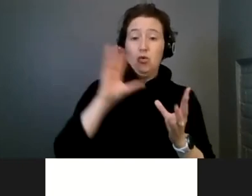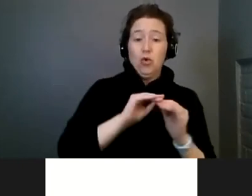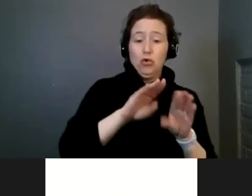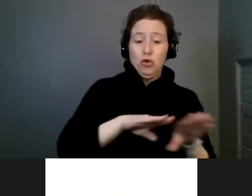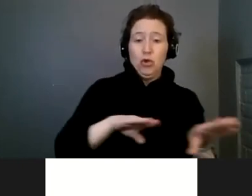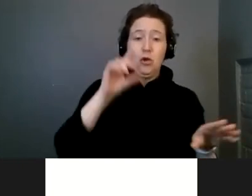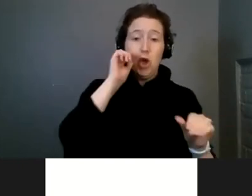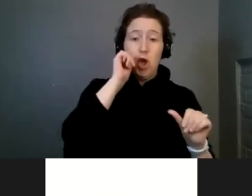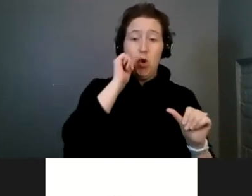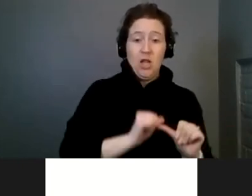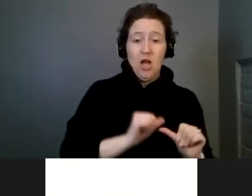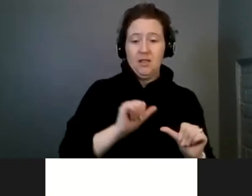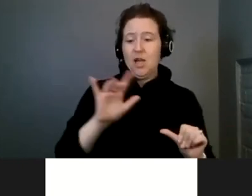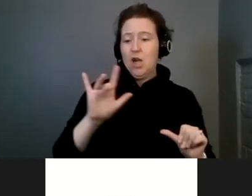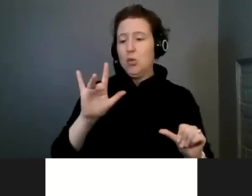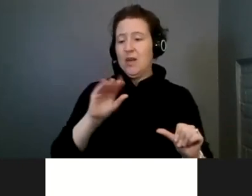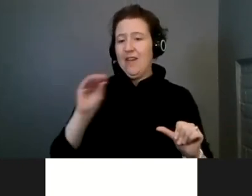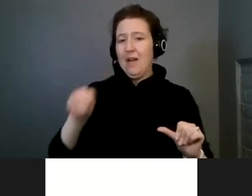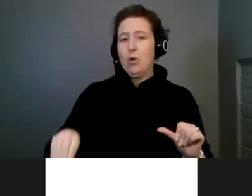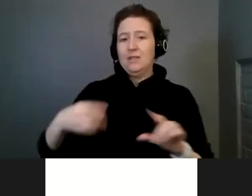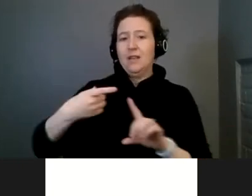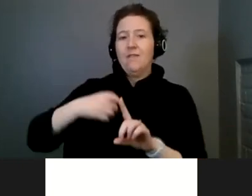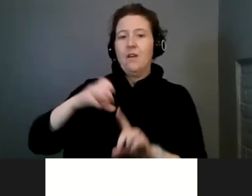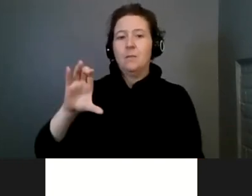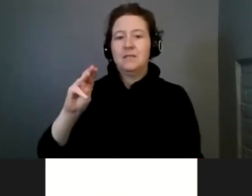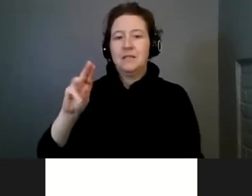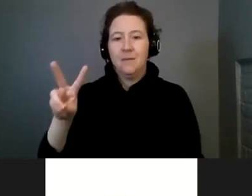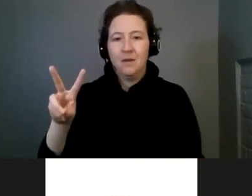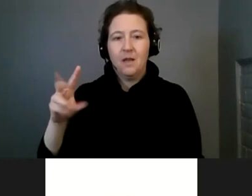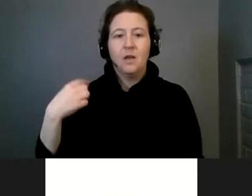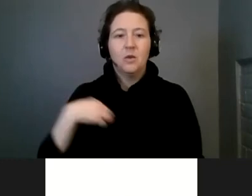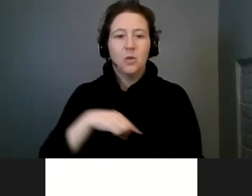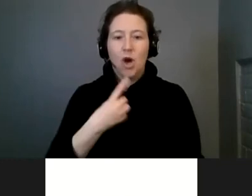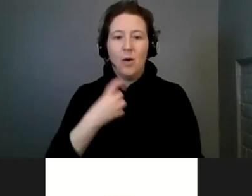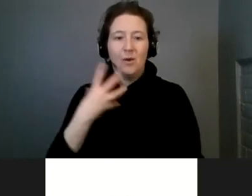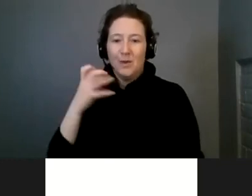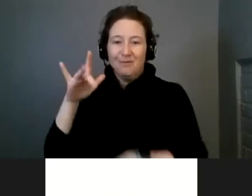So we're always wanting to be a big presence at that Eddie Conference.